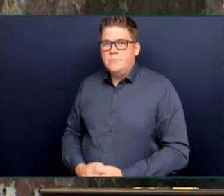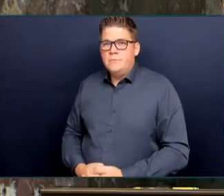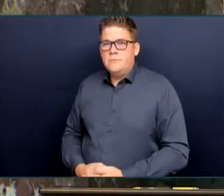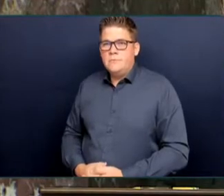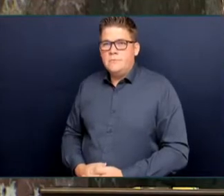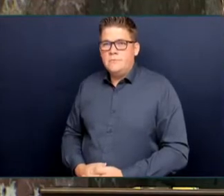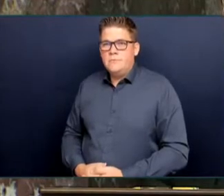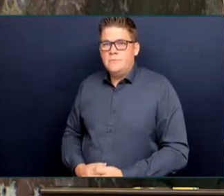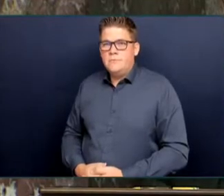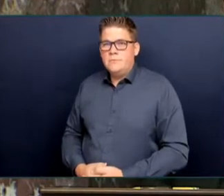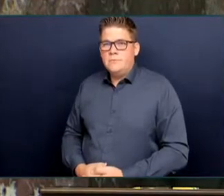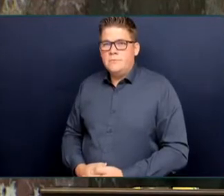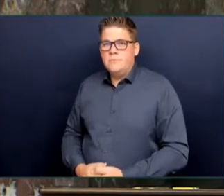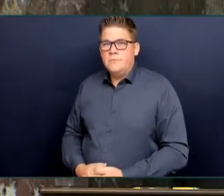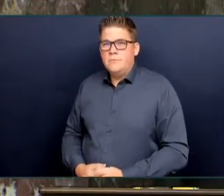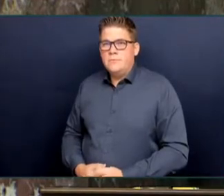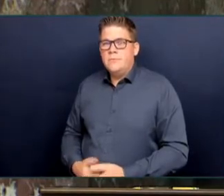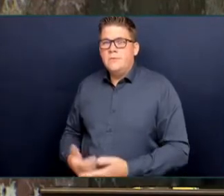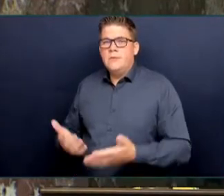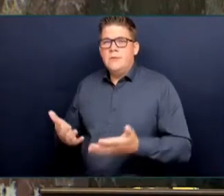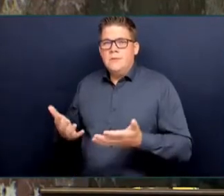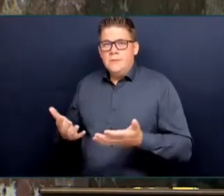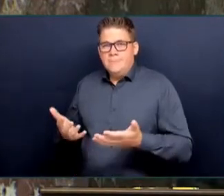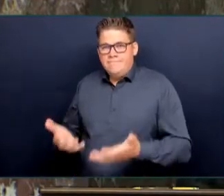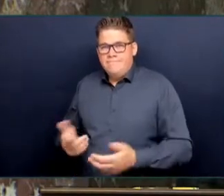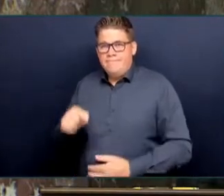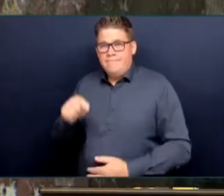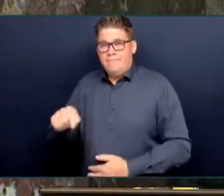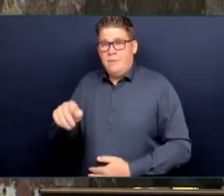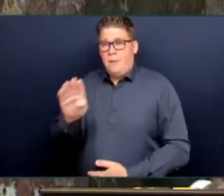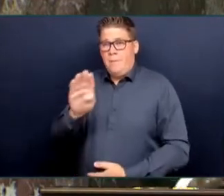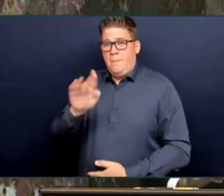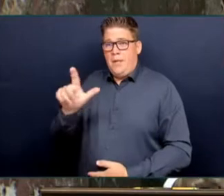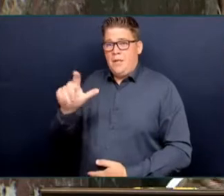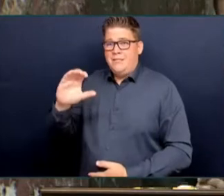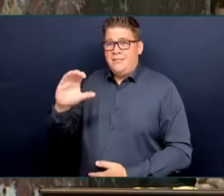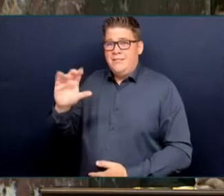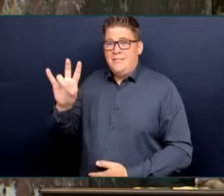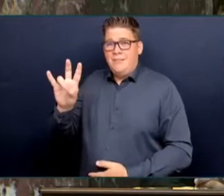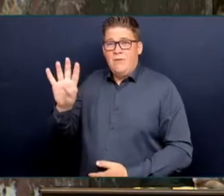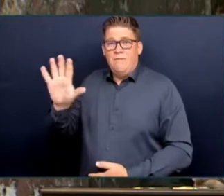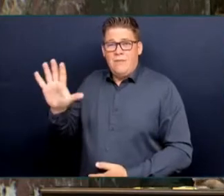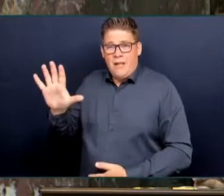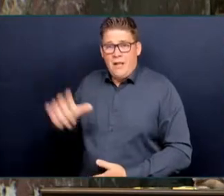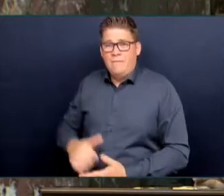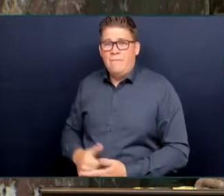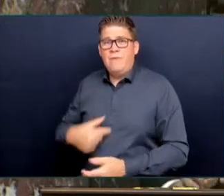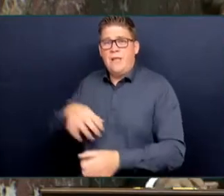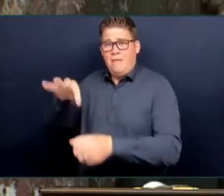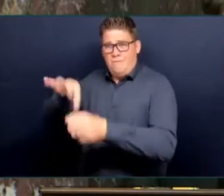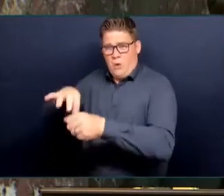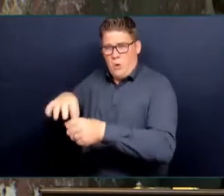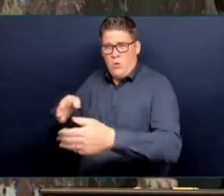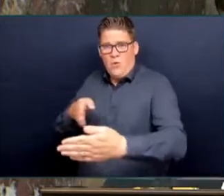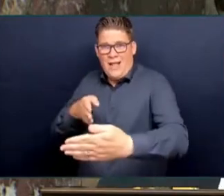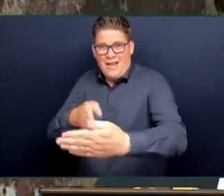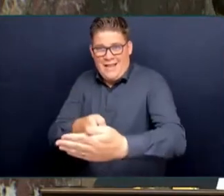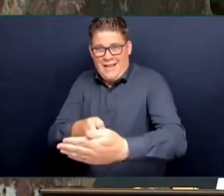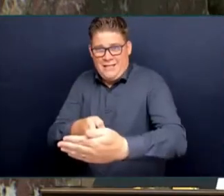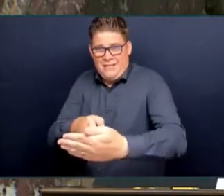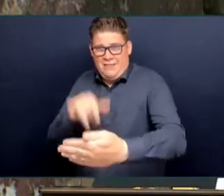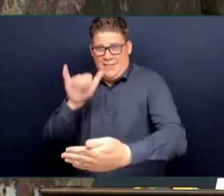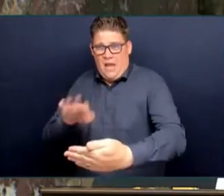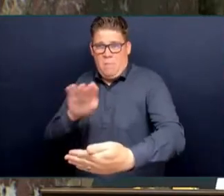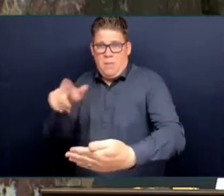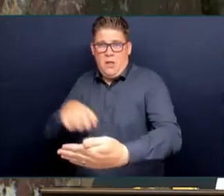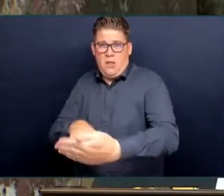for... I actually voted against that bill in case the member didn't notice. And in any event, I did work in the Justice Committee to try to